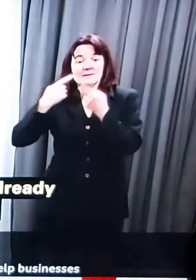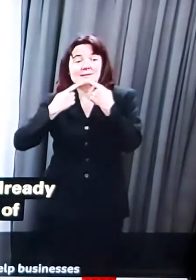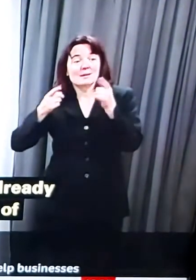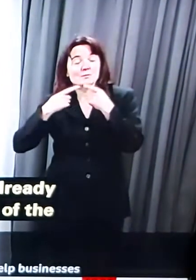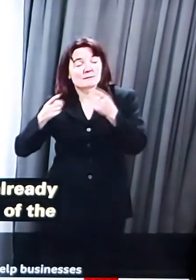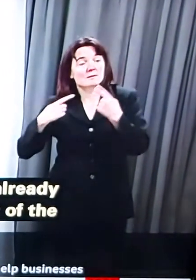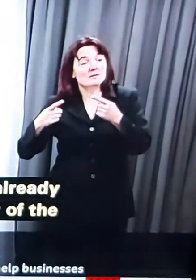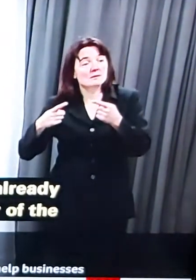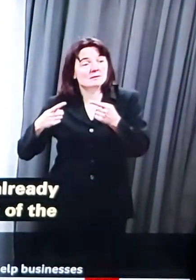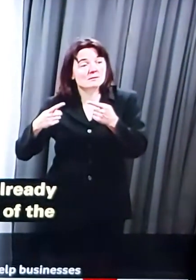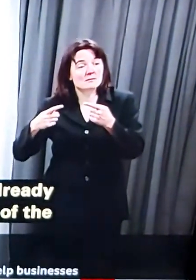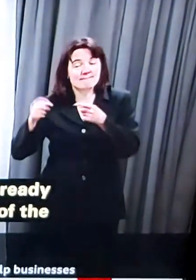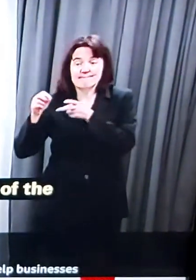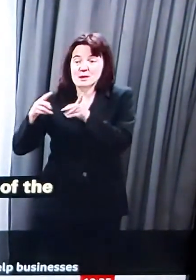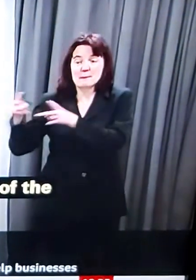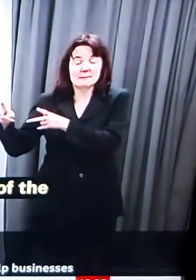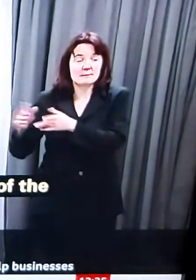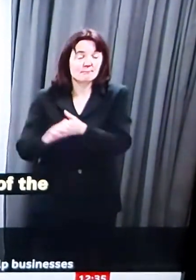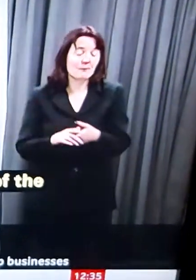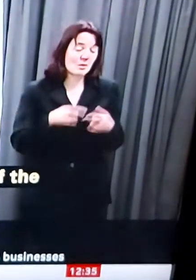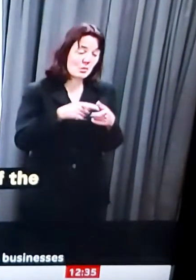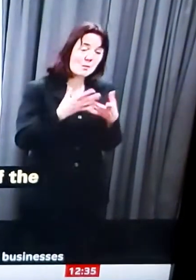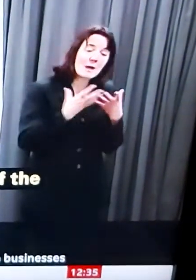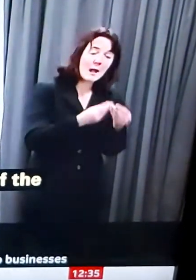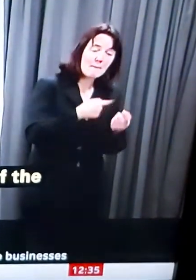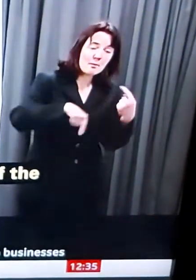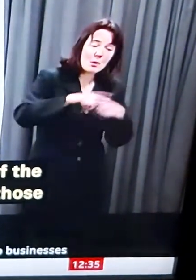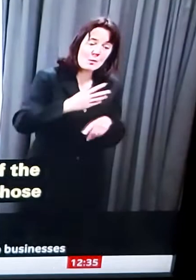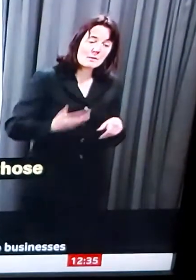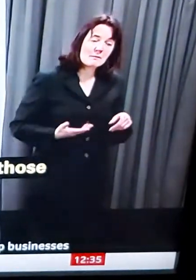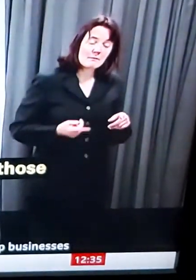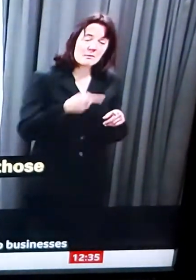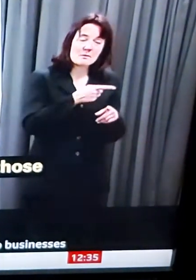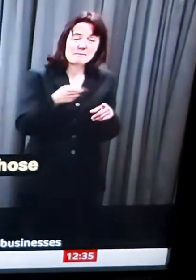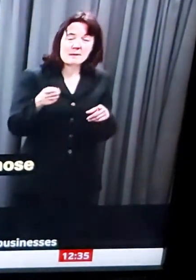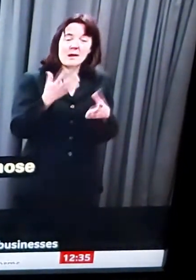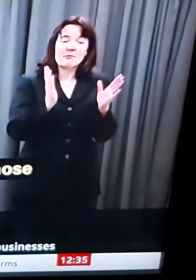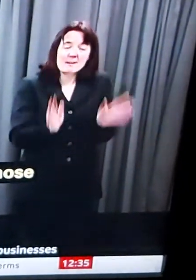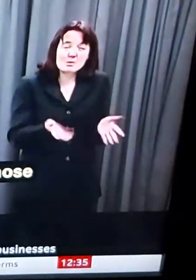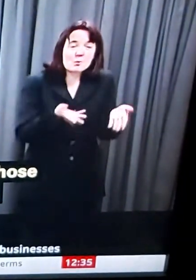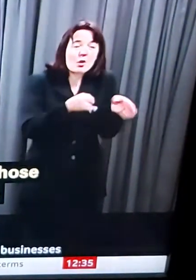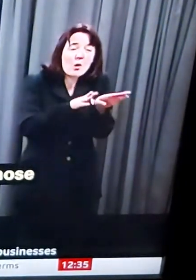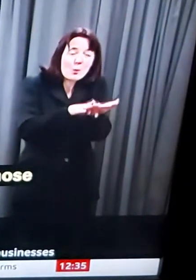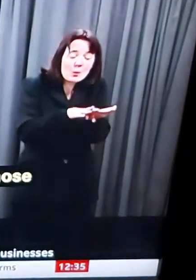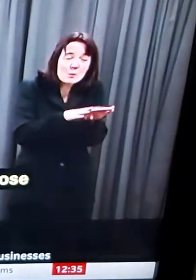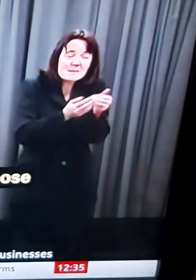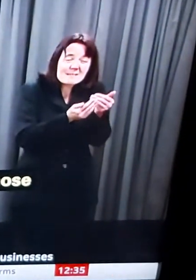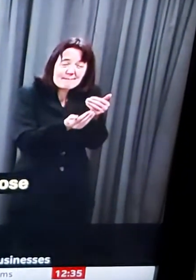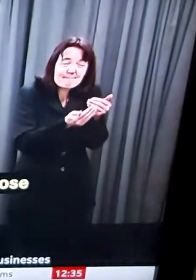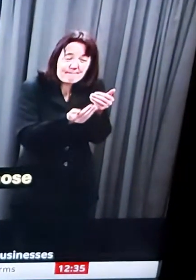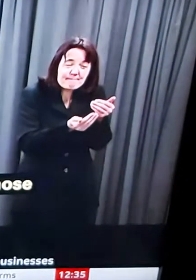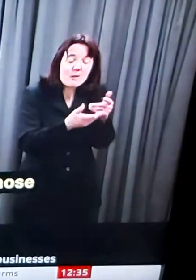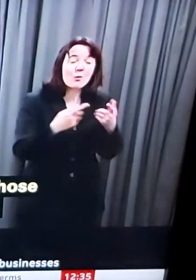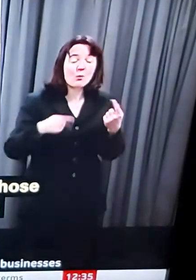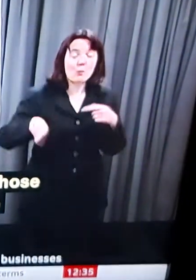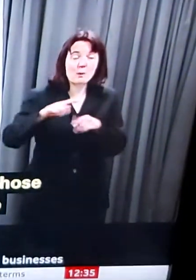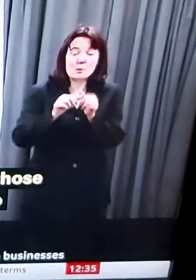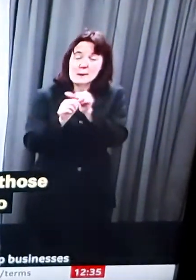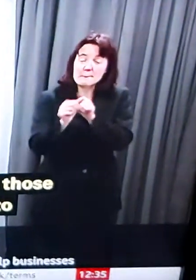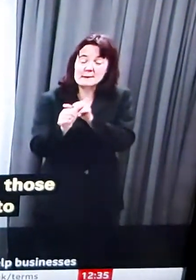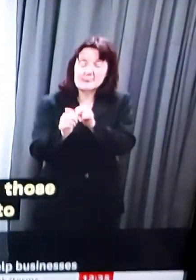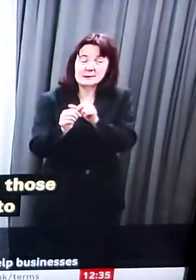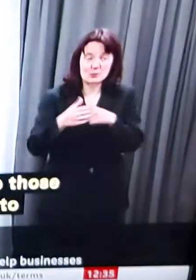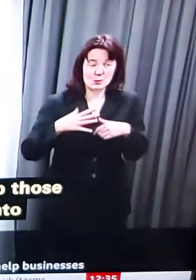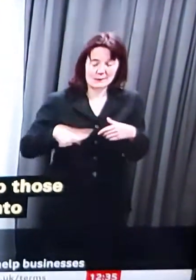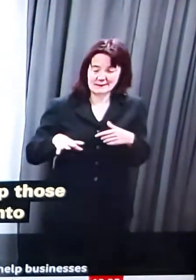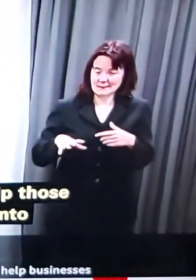The fund will help those firms who are having to go into hypernation, all those firms which need cash